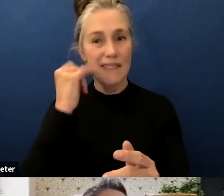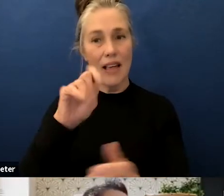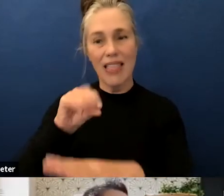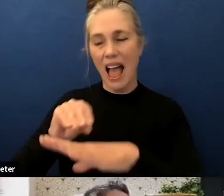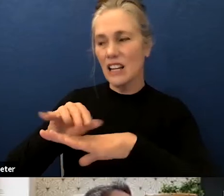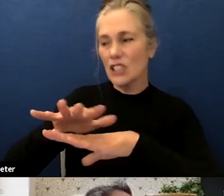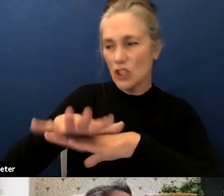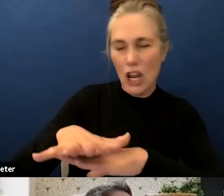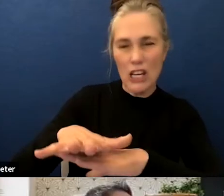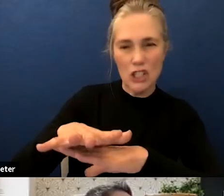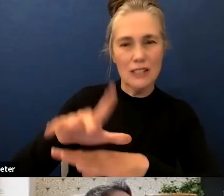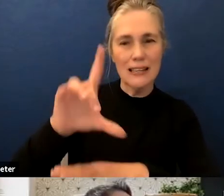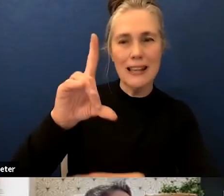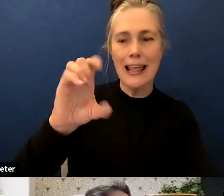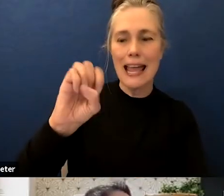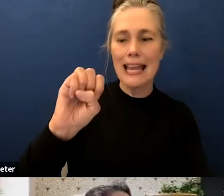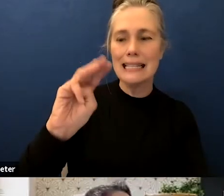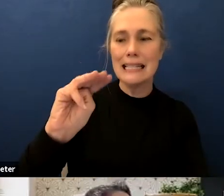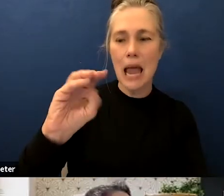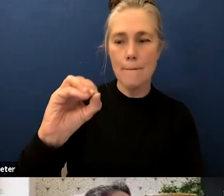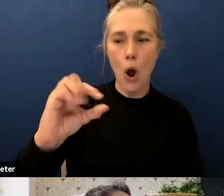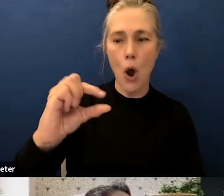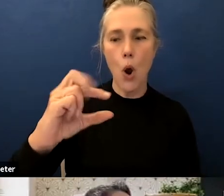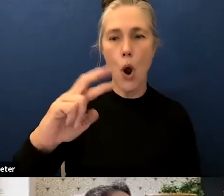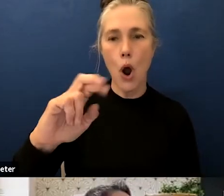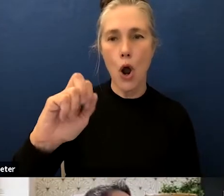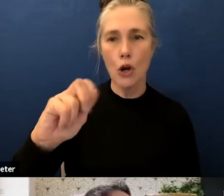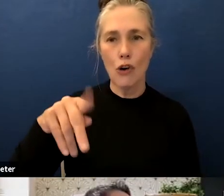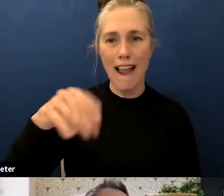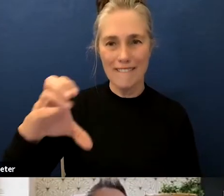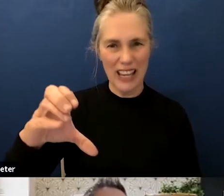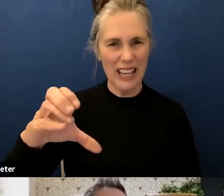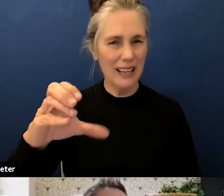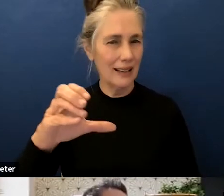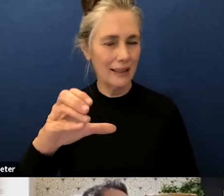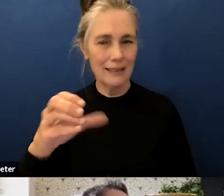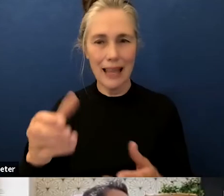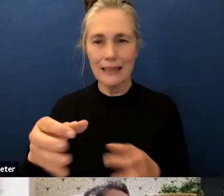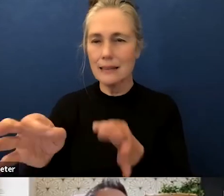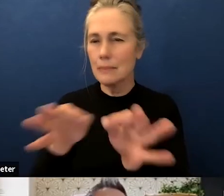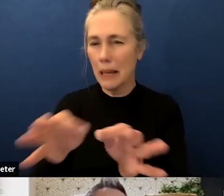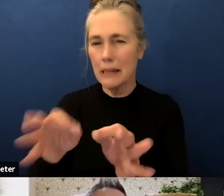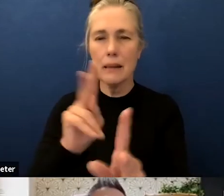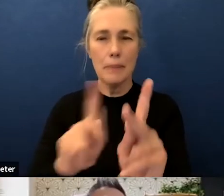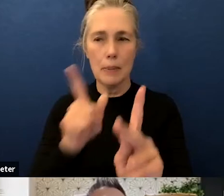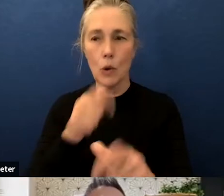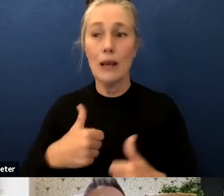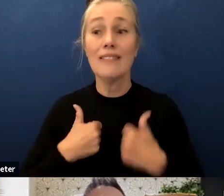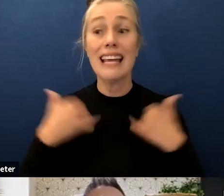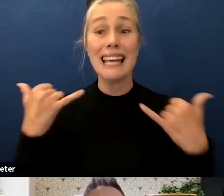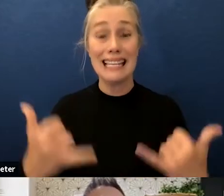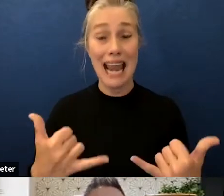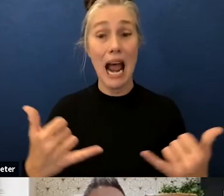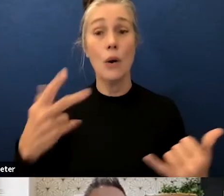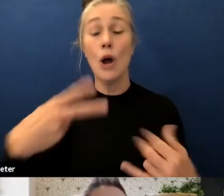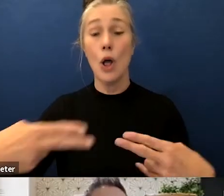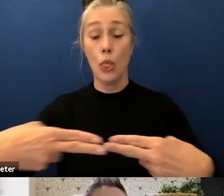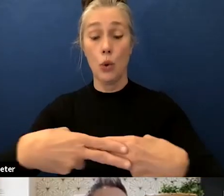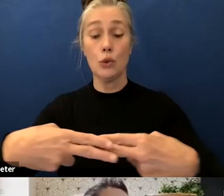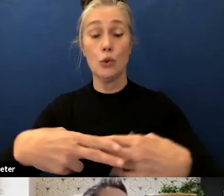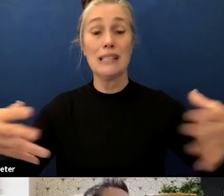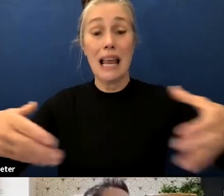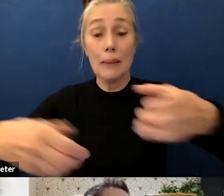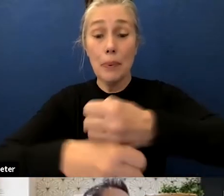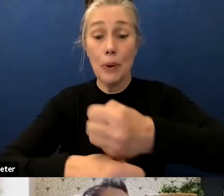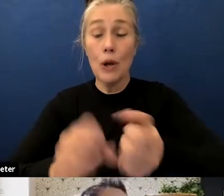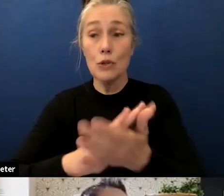all right so if we want to cruise two slides to scenario one and again these are all